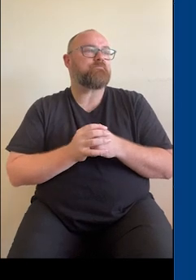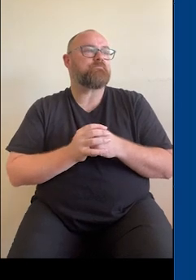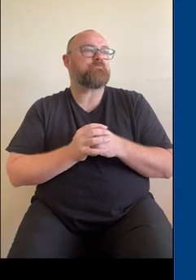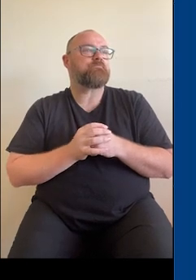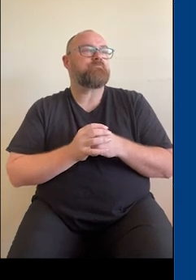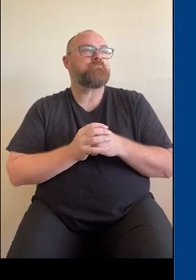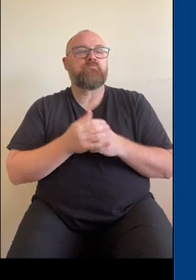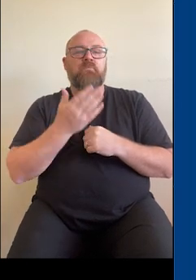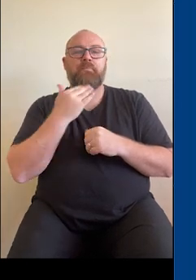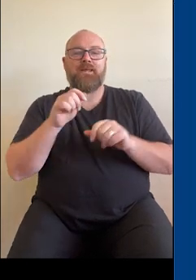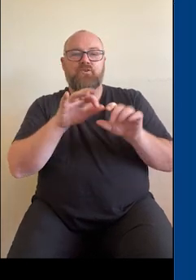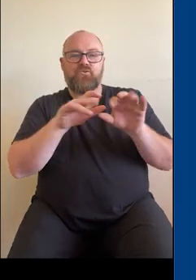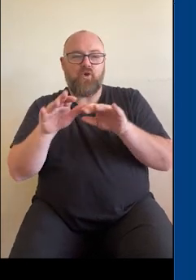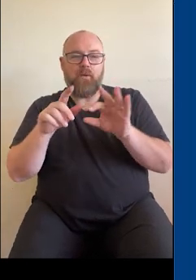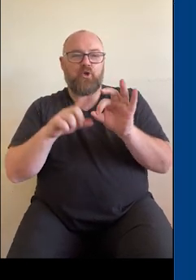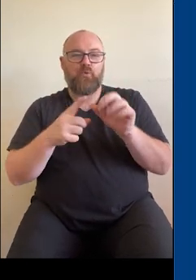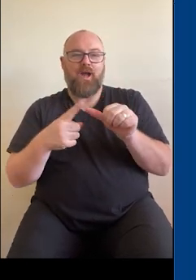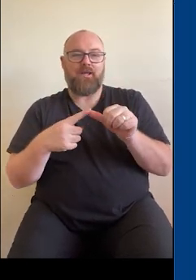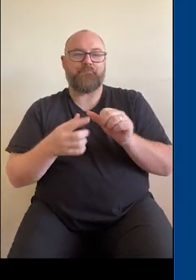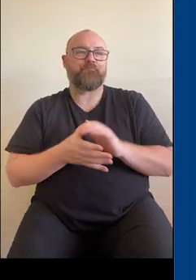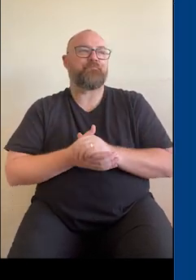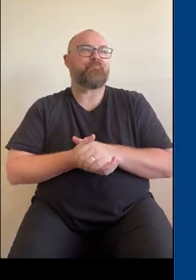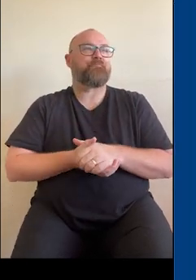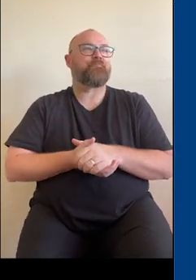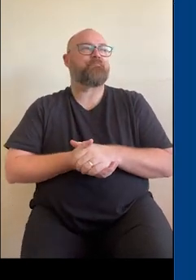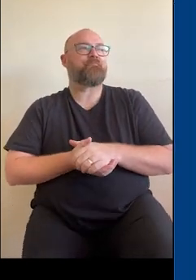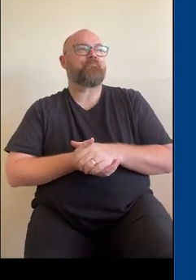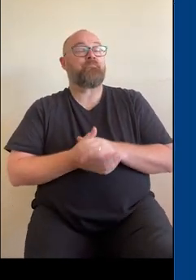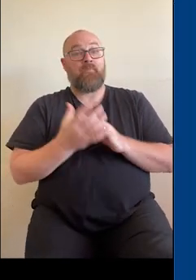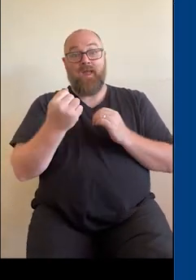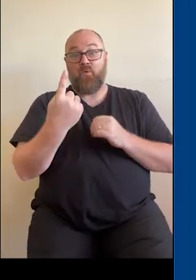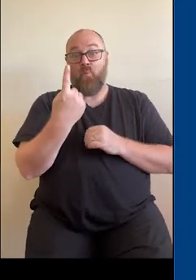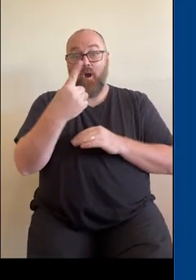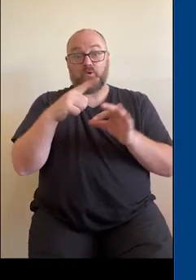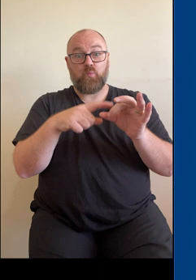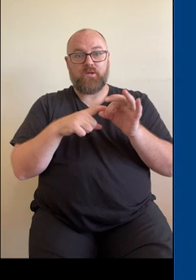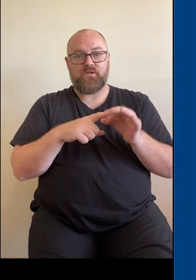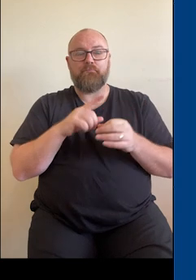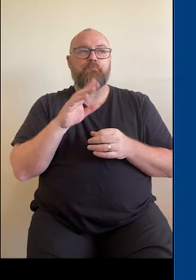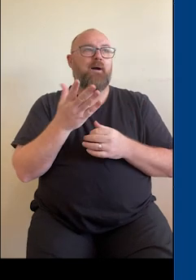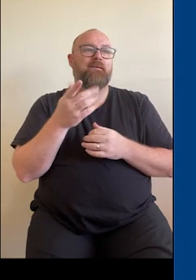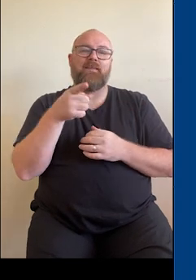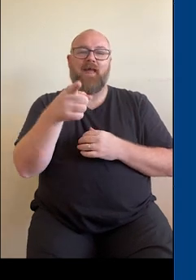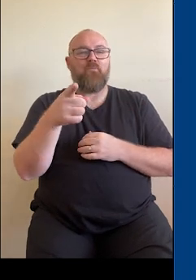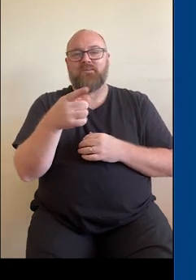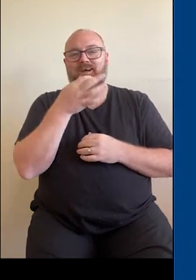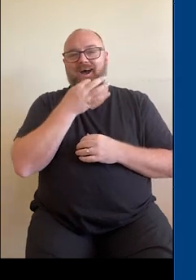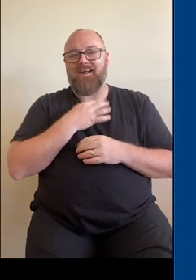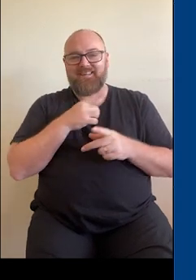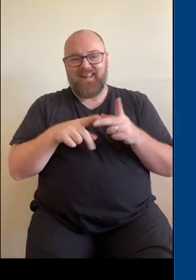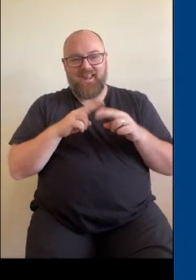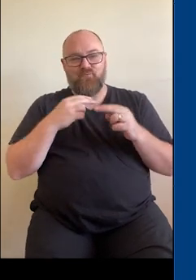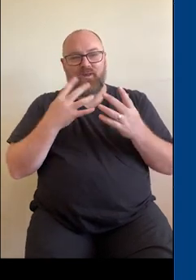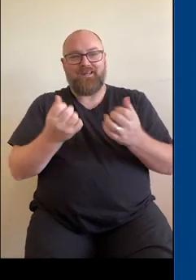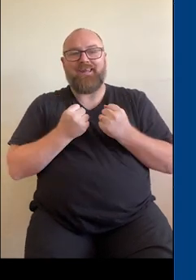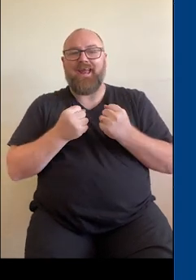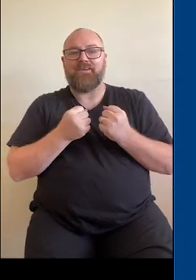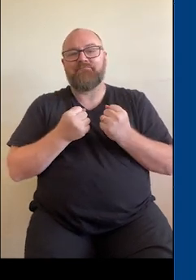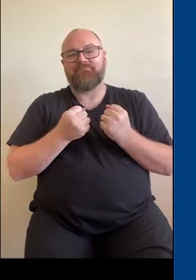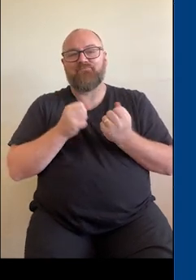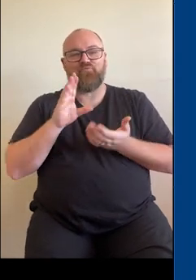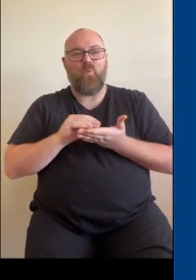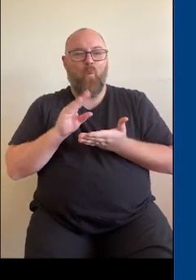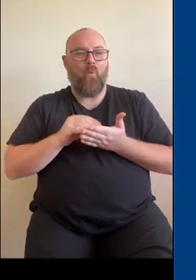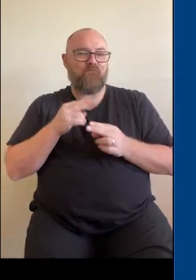type them into the question pane now. We did have one question, but that was just asking about whether people were going to receive a recording,